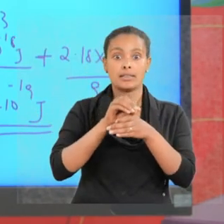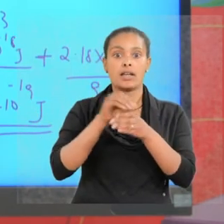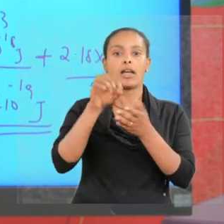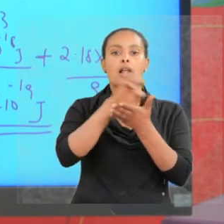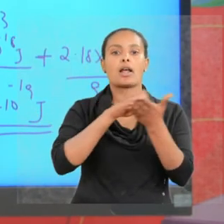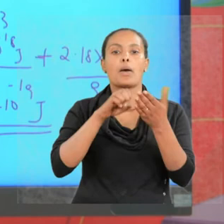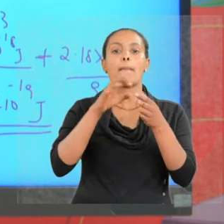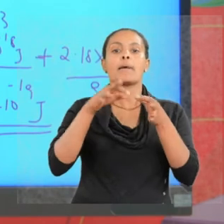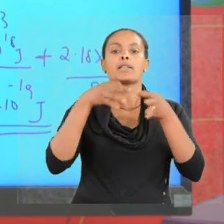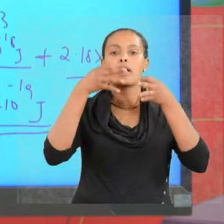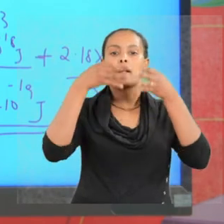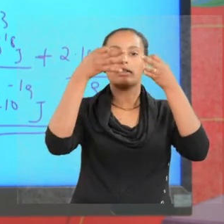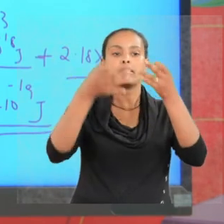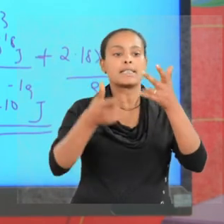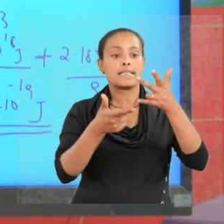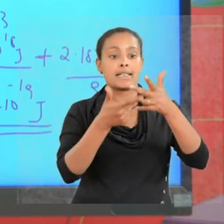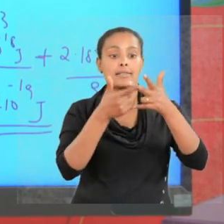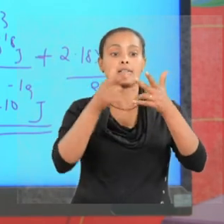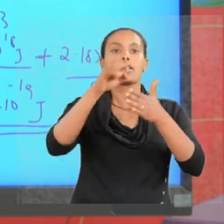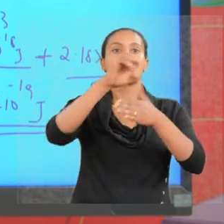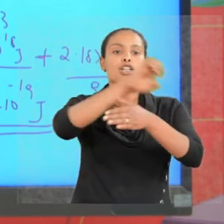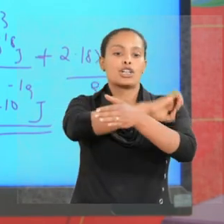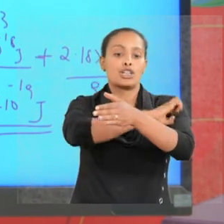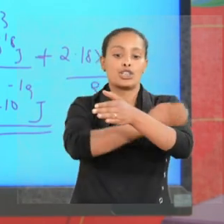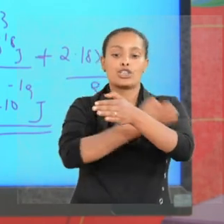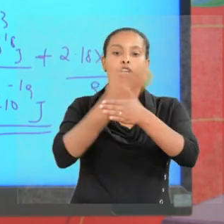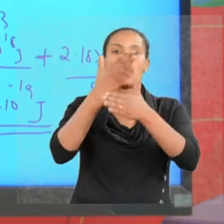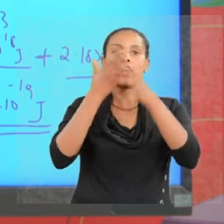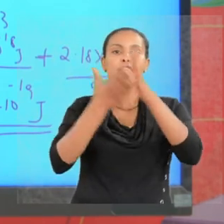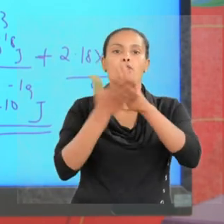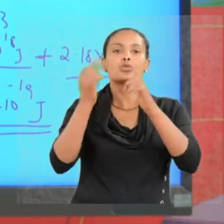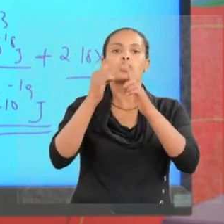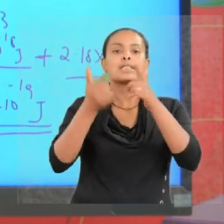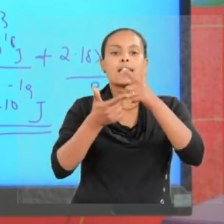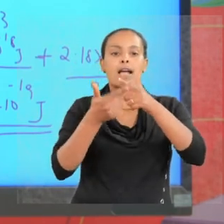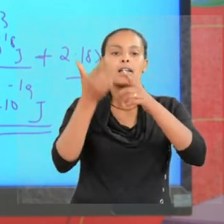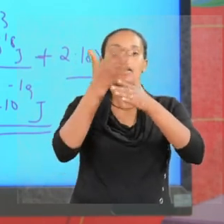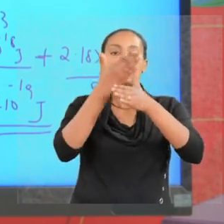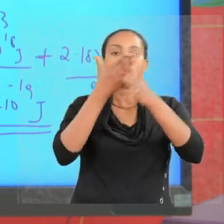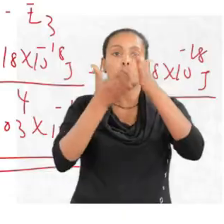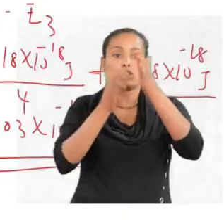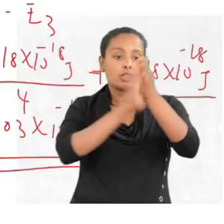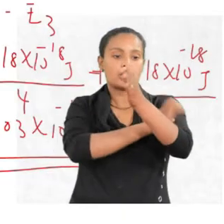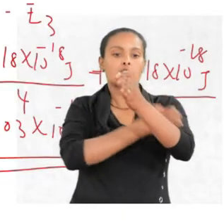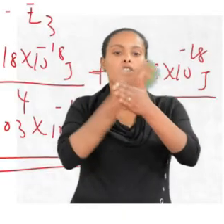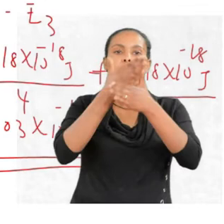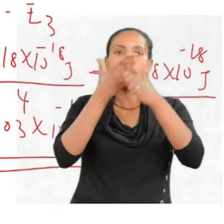make a transition from the third energy level into the second energy level.